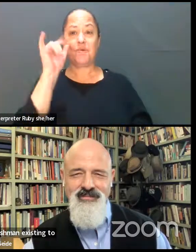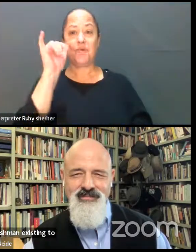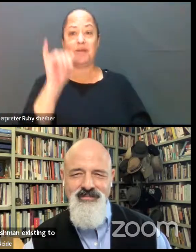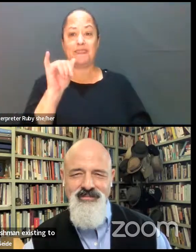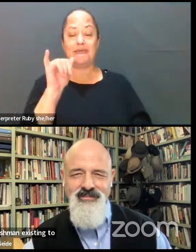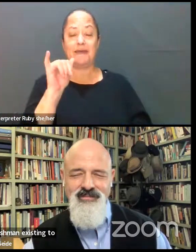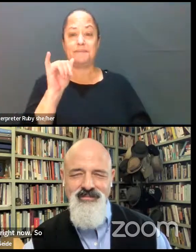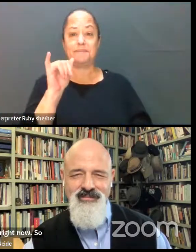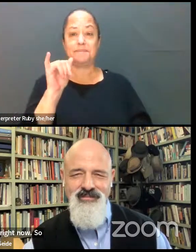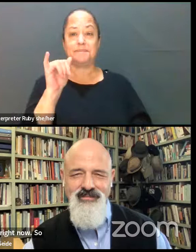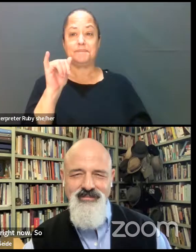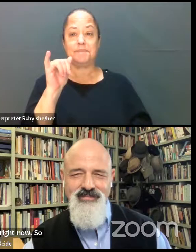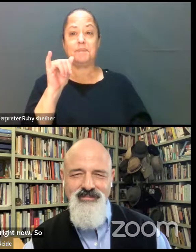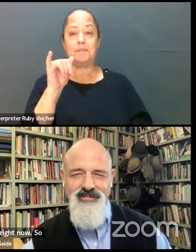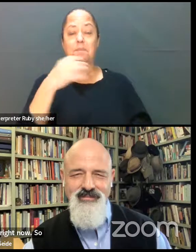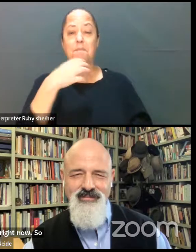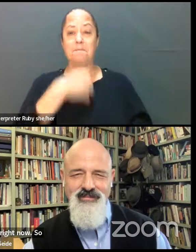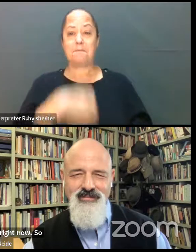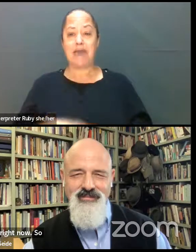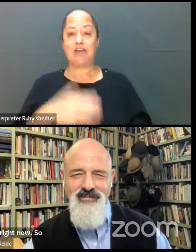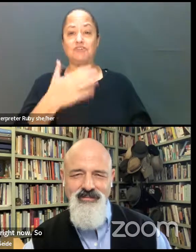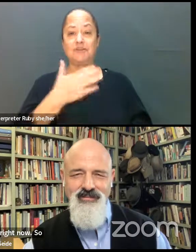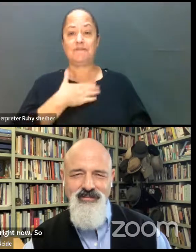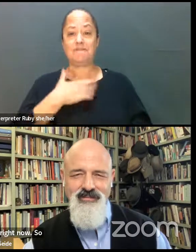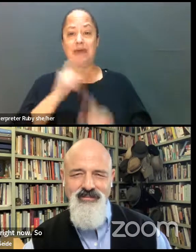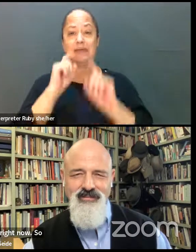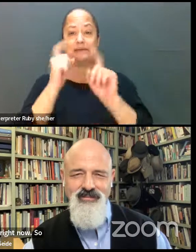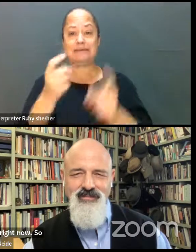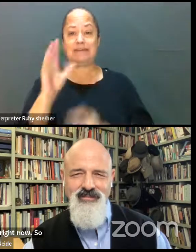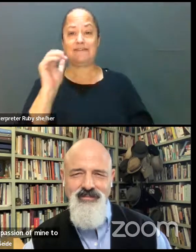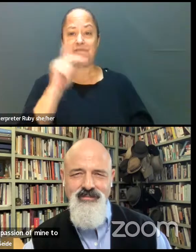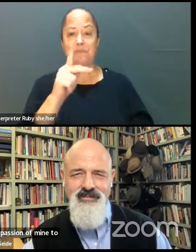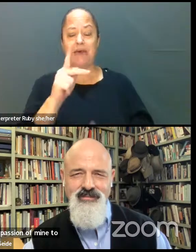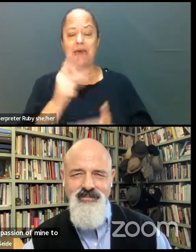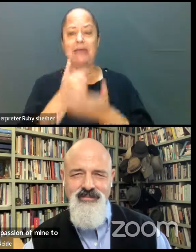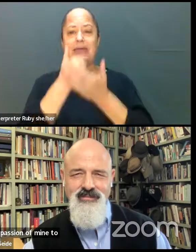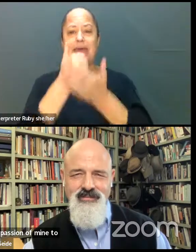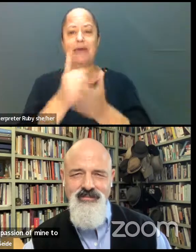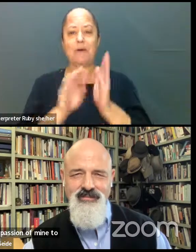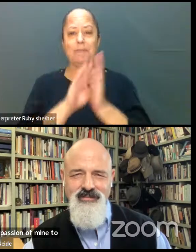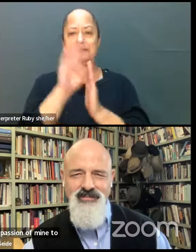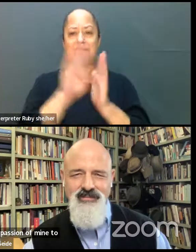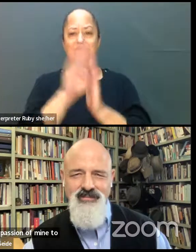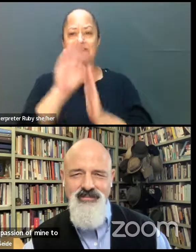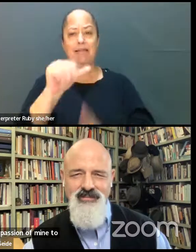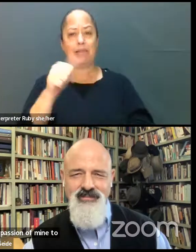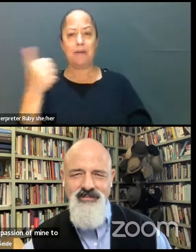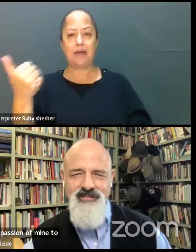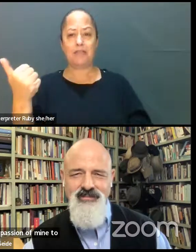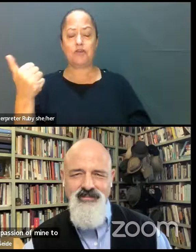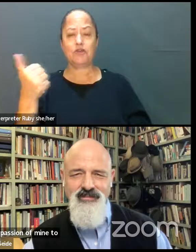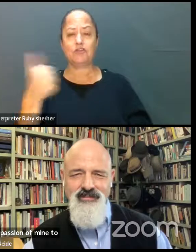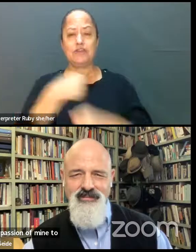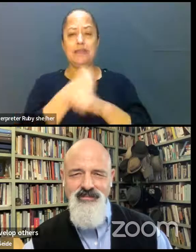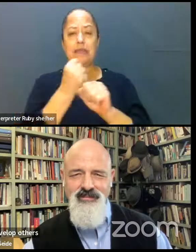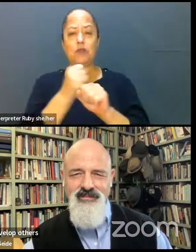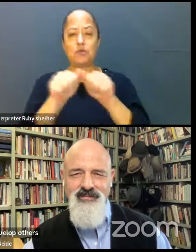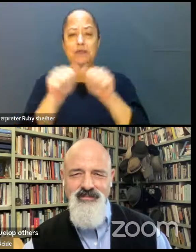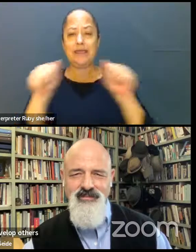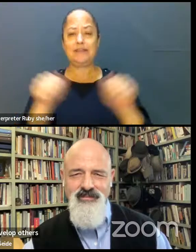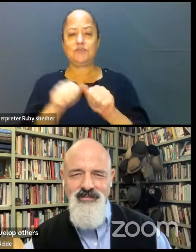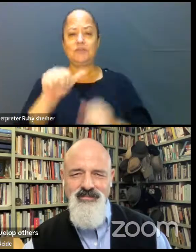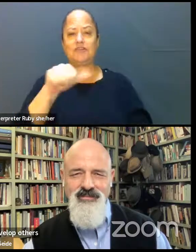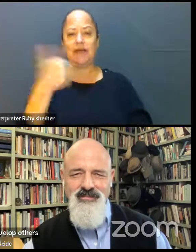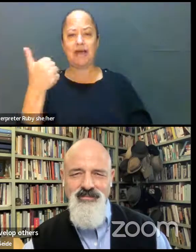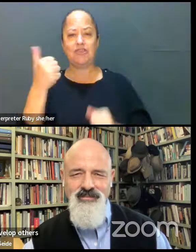has been a personal passion of mine to give back and to help develop others and to also create space where others can be